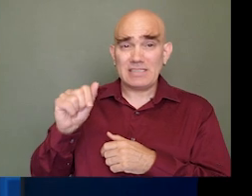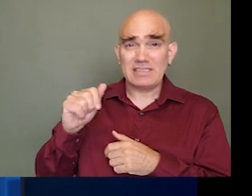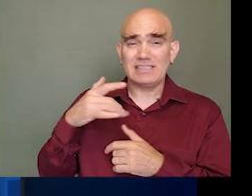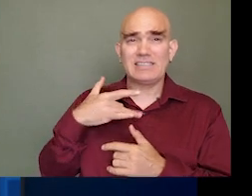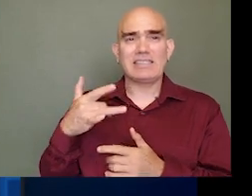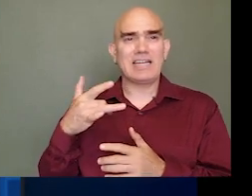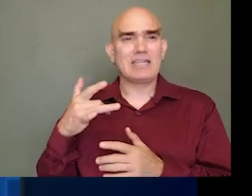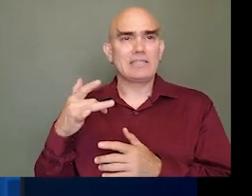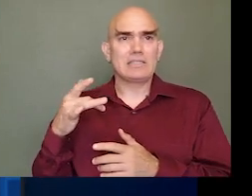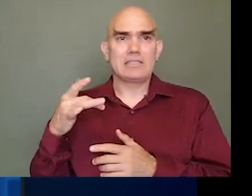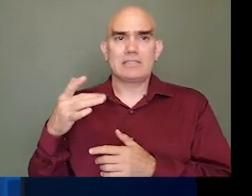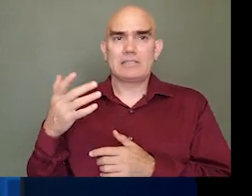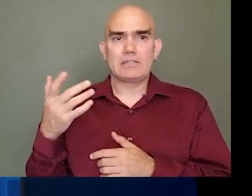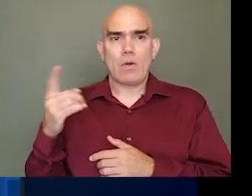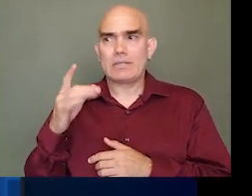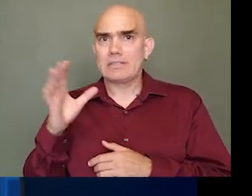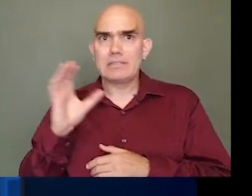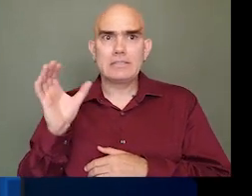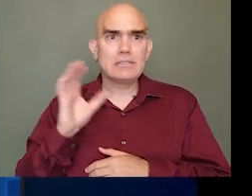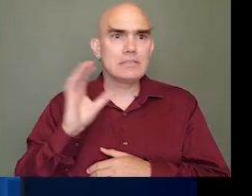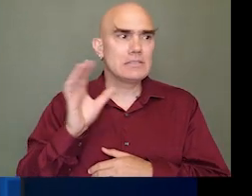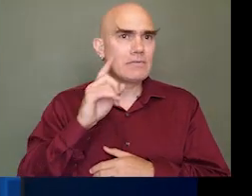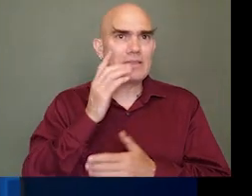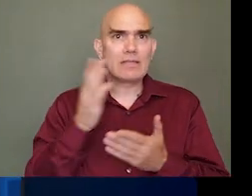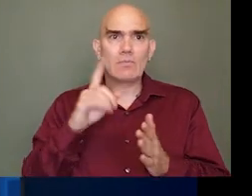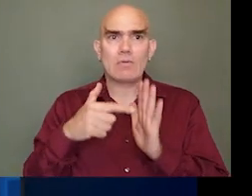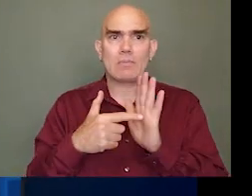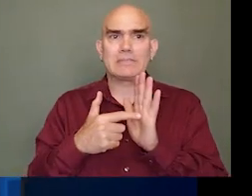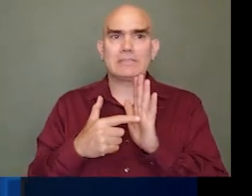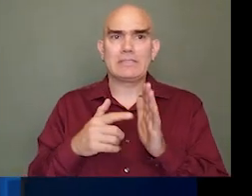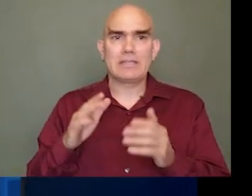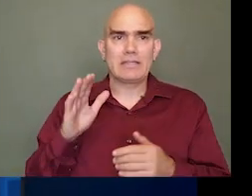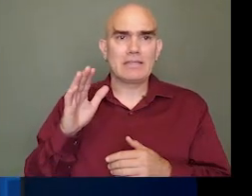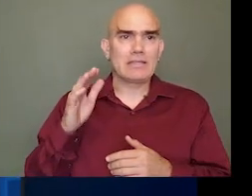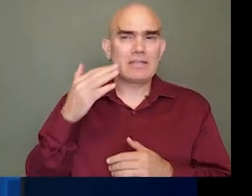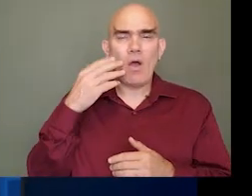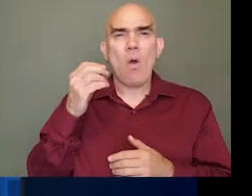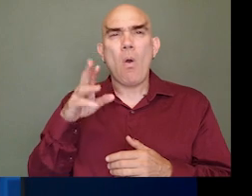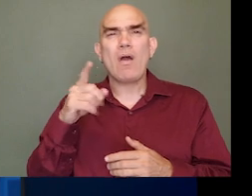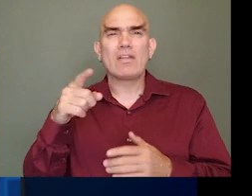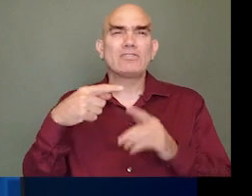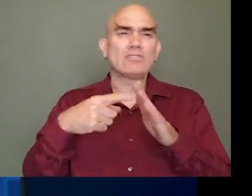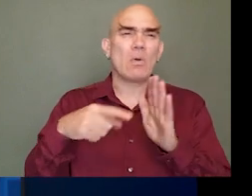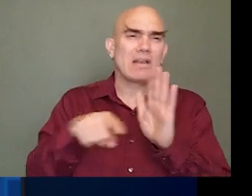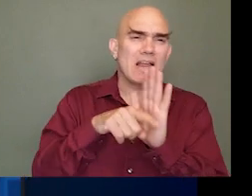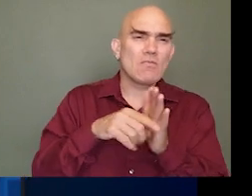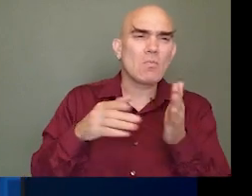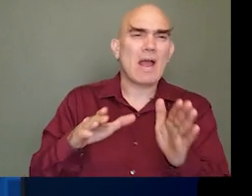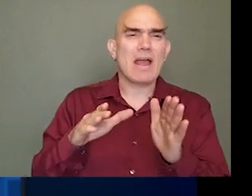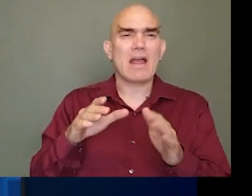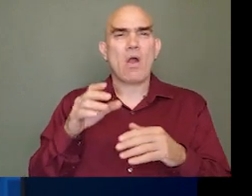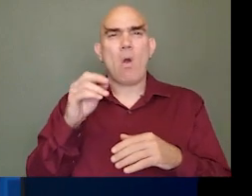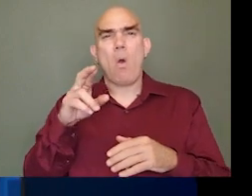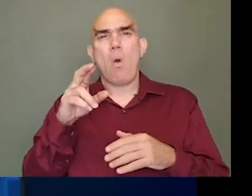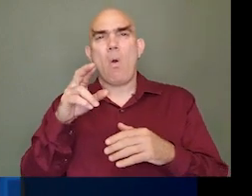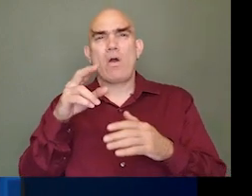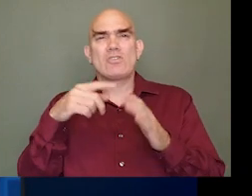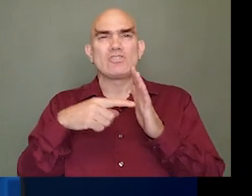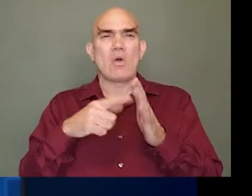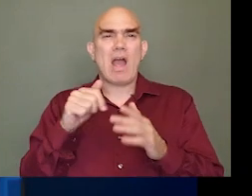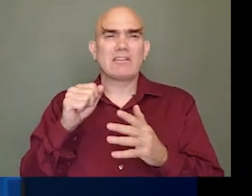there's a negative association with them, and I'm trying to bring joy.